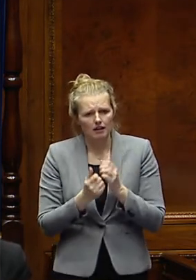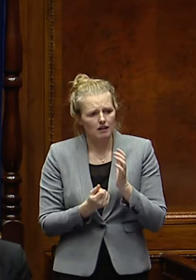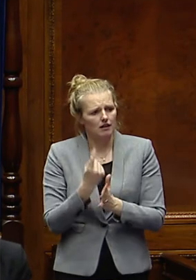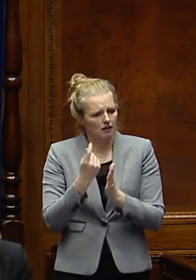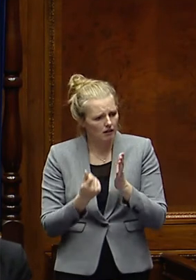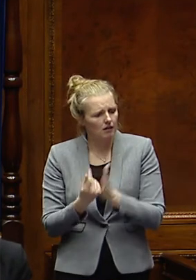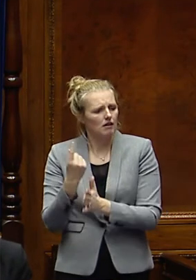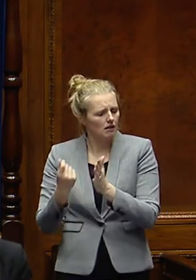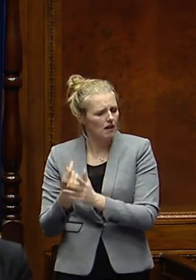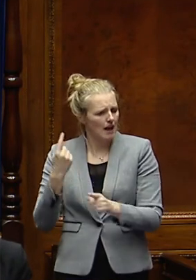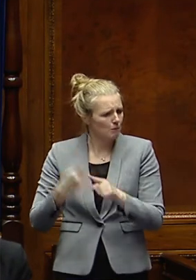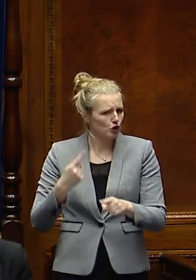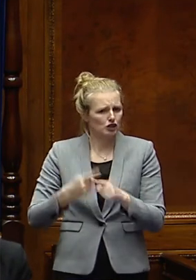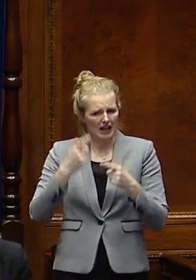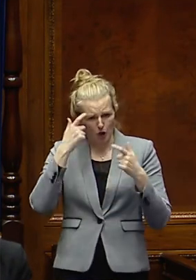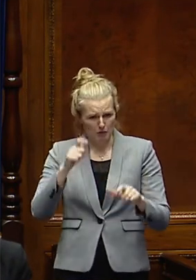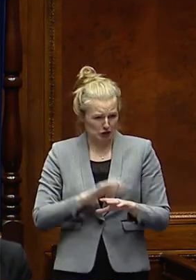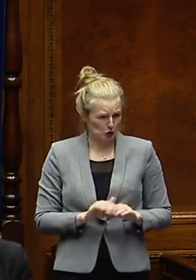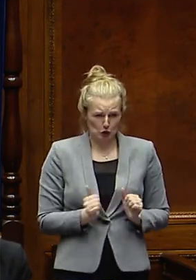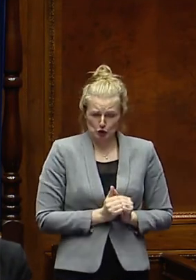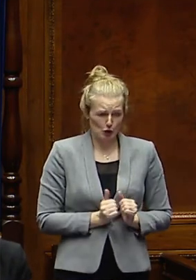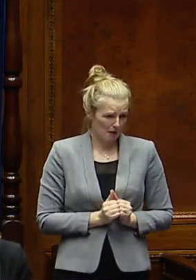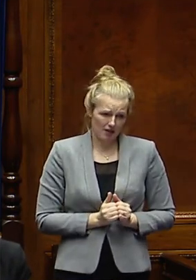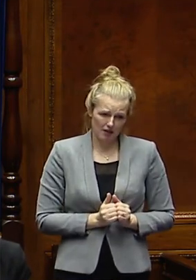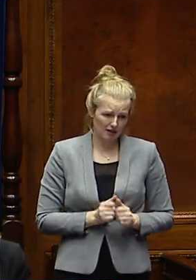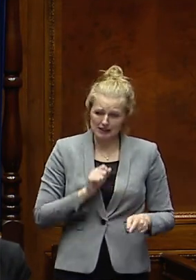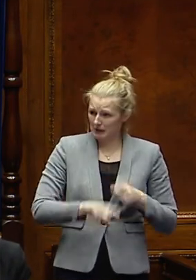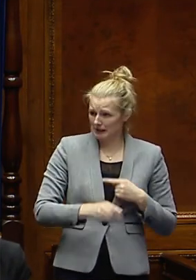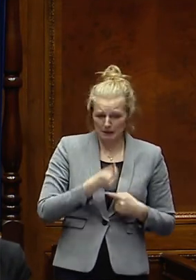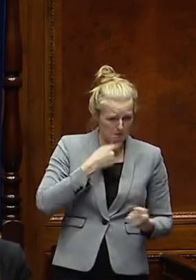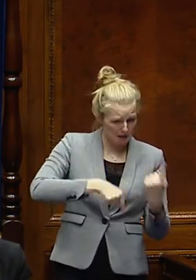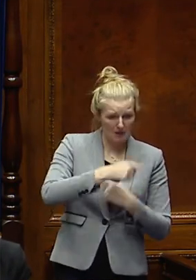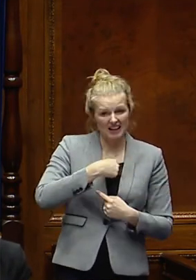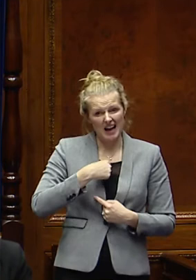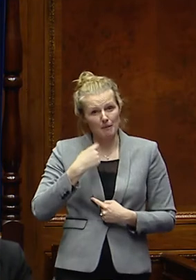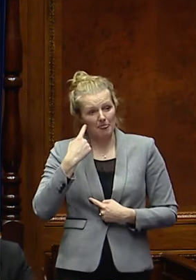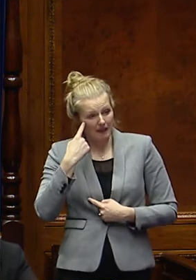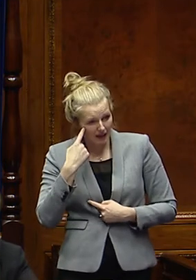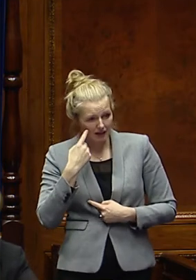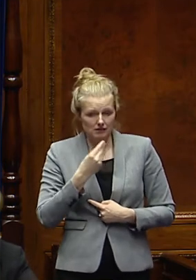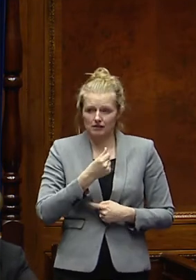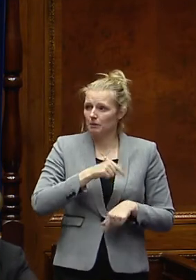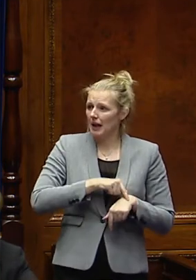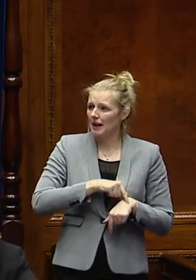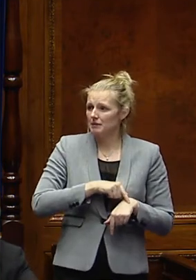accommodation can be very unsuitable, highly unsuitable for certain individuals and I am thinking in terms of sometimes